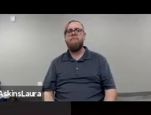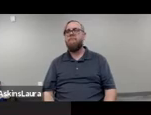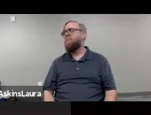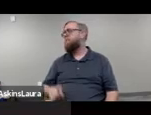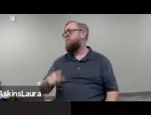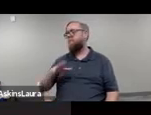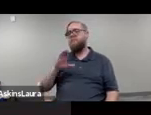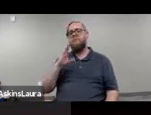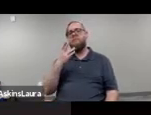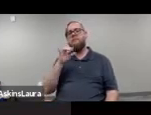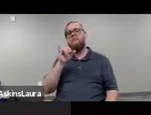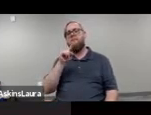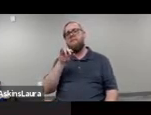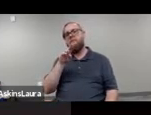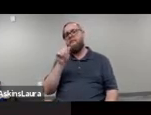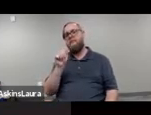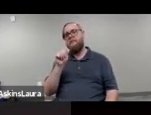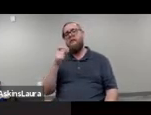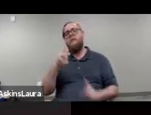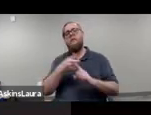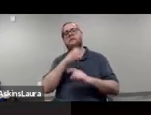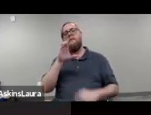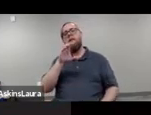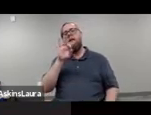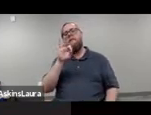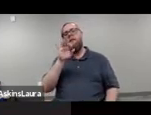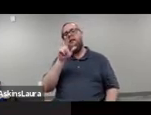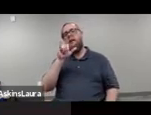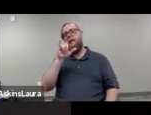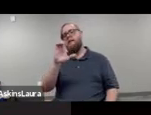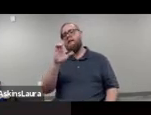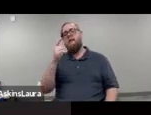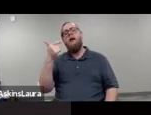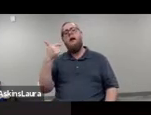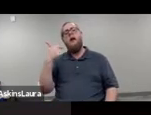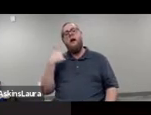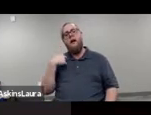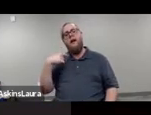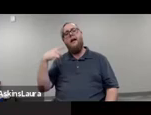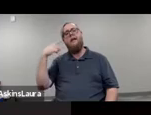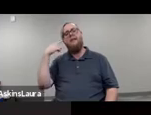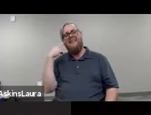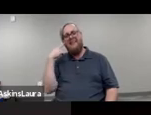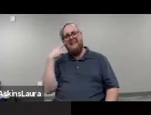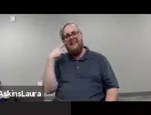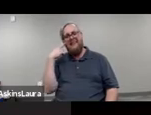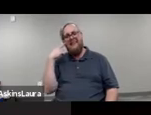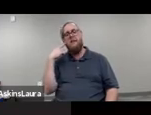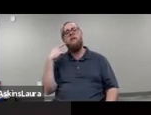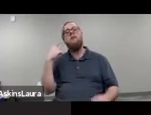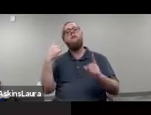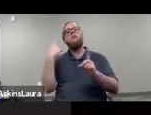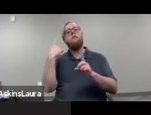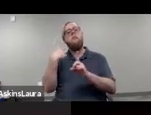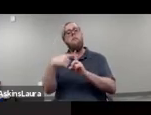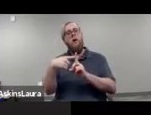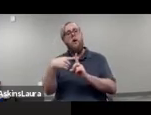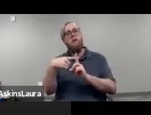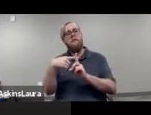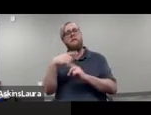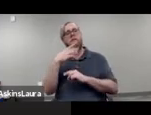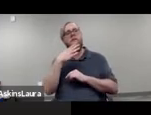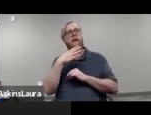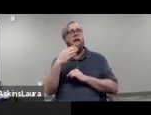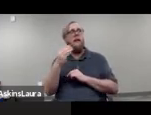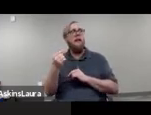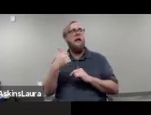So this is Christina from CFILC. You know, I think that there's positive and